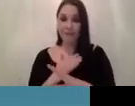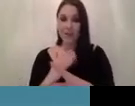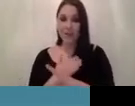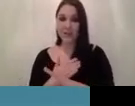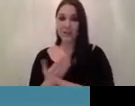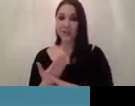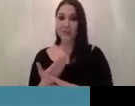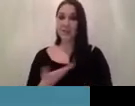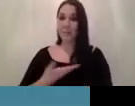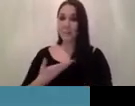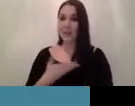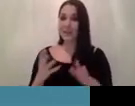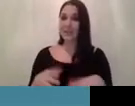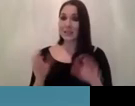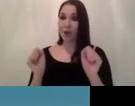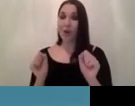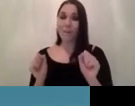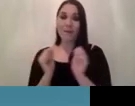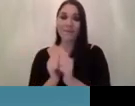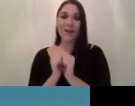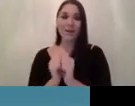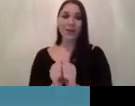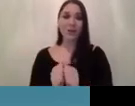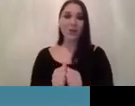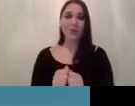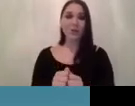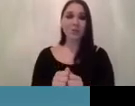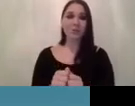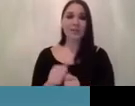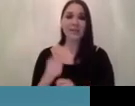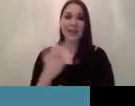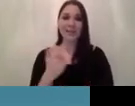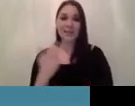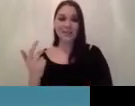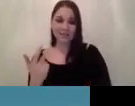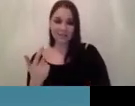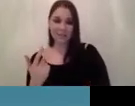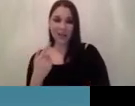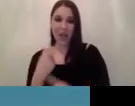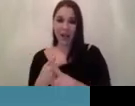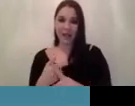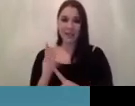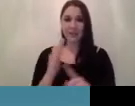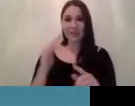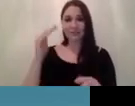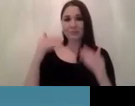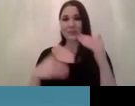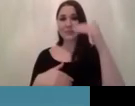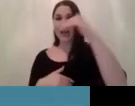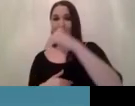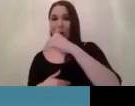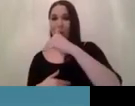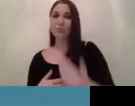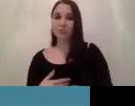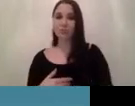companies startups mostly are valued at a 17x multiple and it looks like there could be a downturn in the future nobody knows but potentially